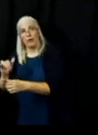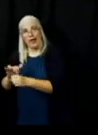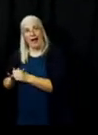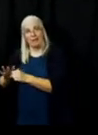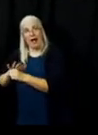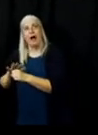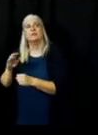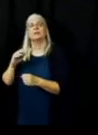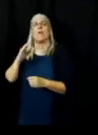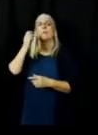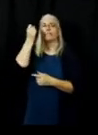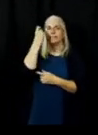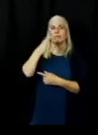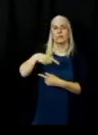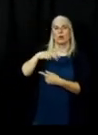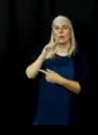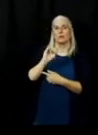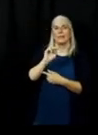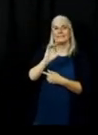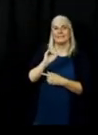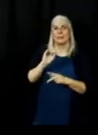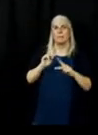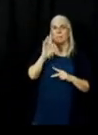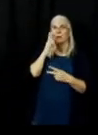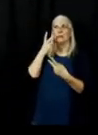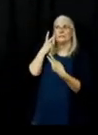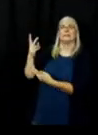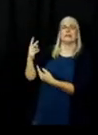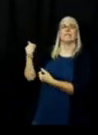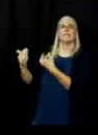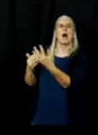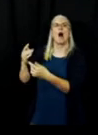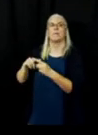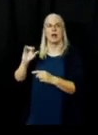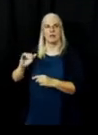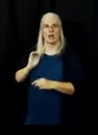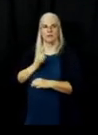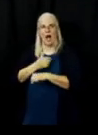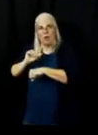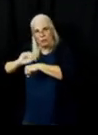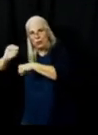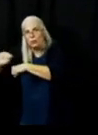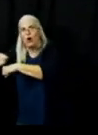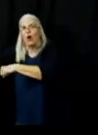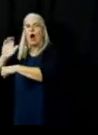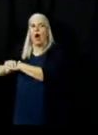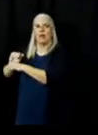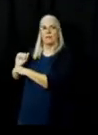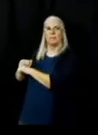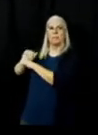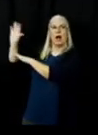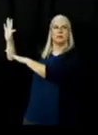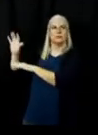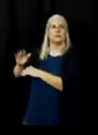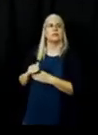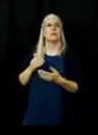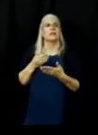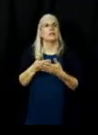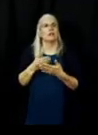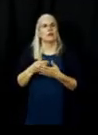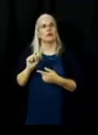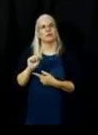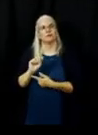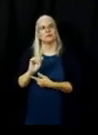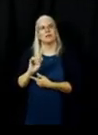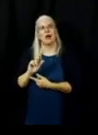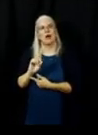the third area is on the back side of Mount Huff which is basically the slope above Taylorsville and if we get some opportunities